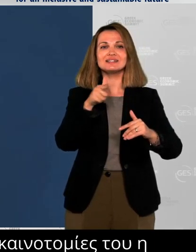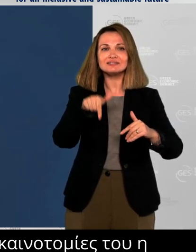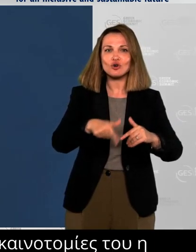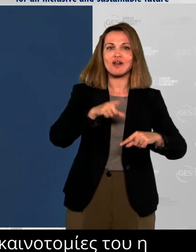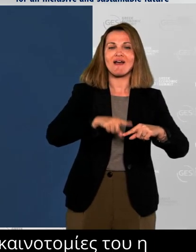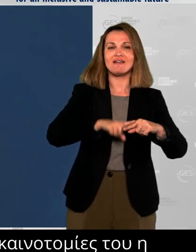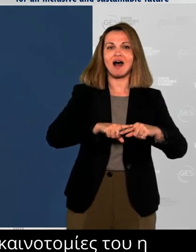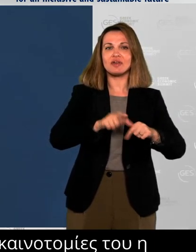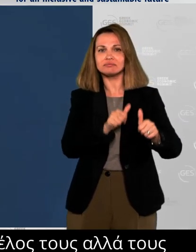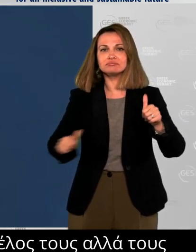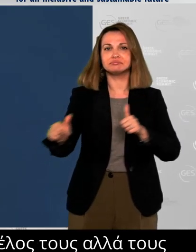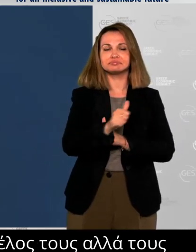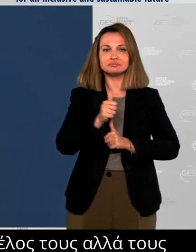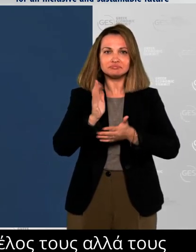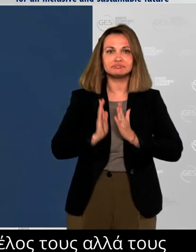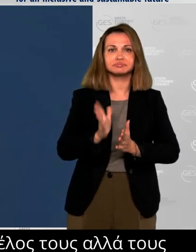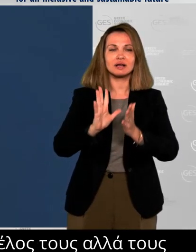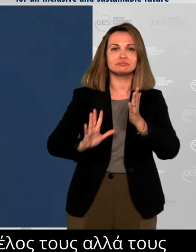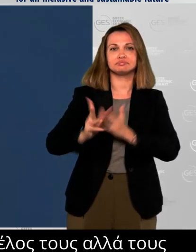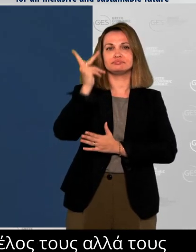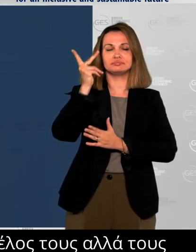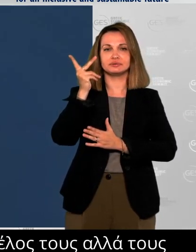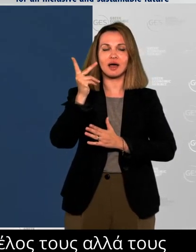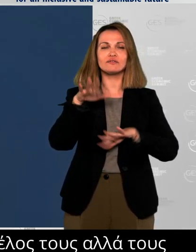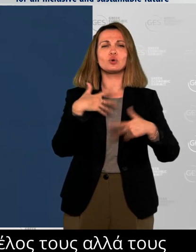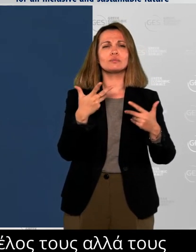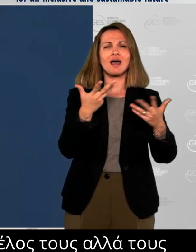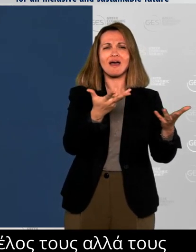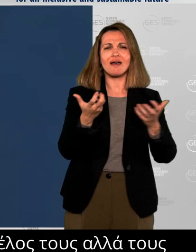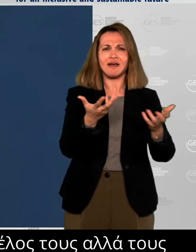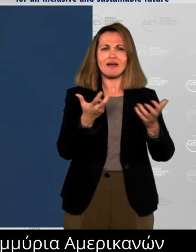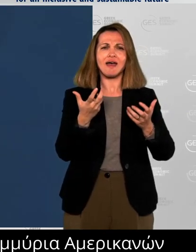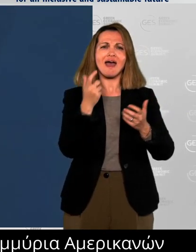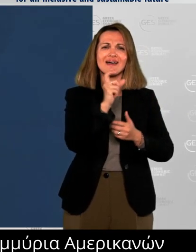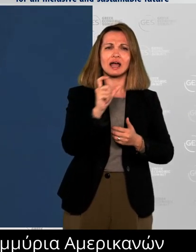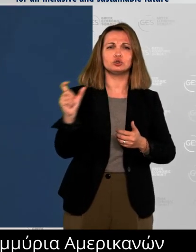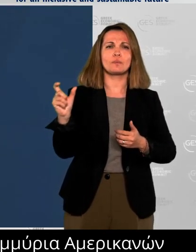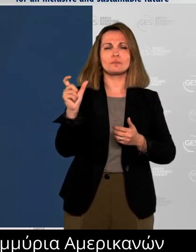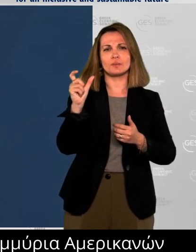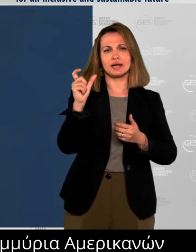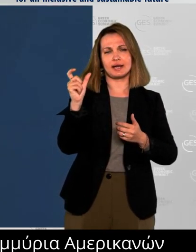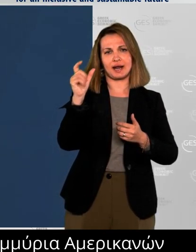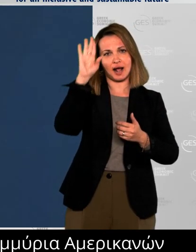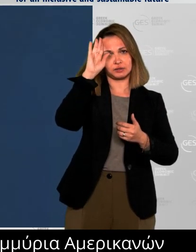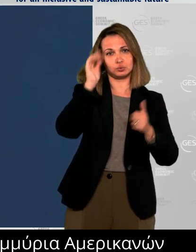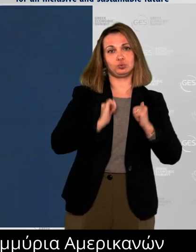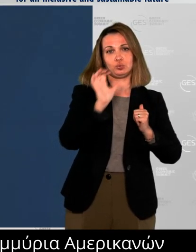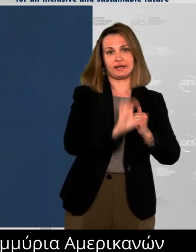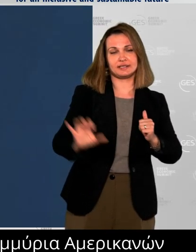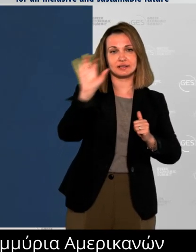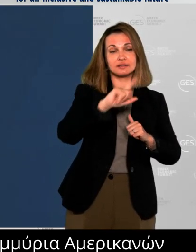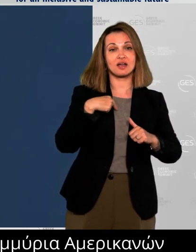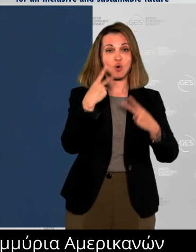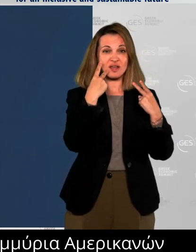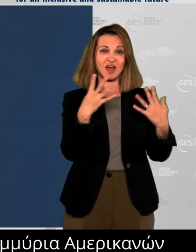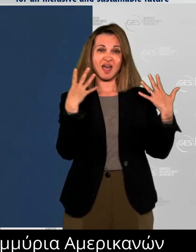I was so glad to see a record nine direct flights this year from the United States, with United Airlines,